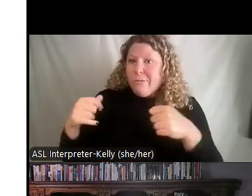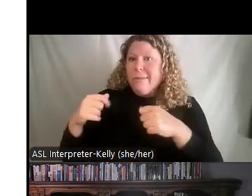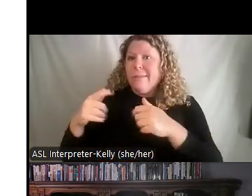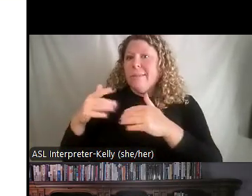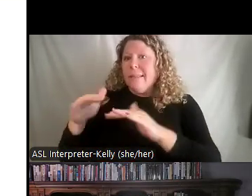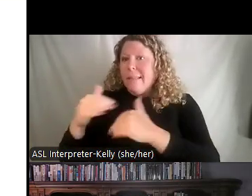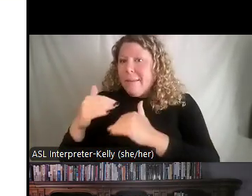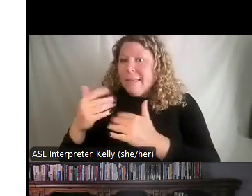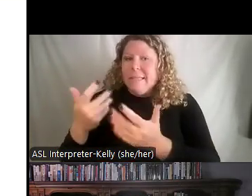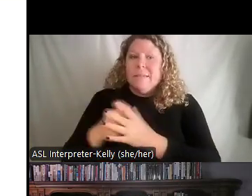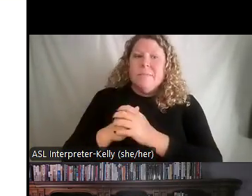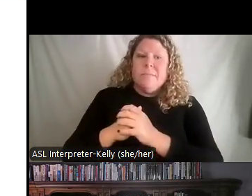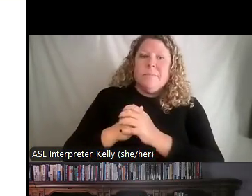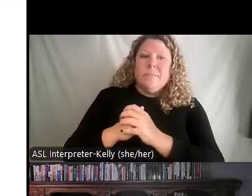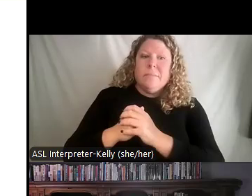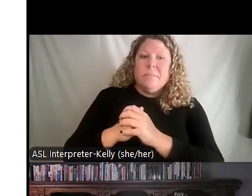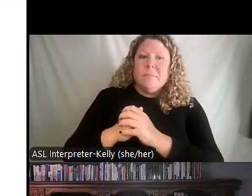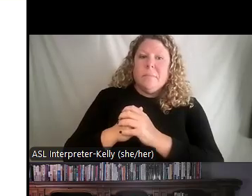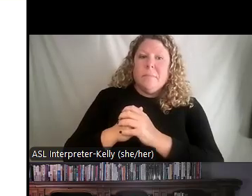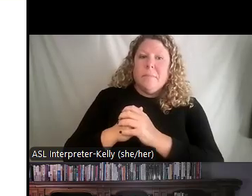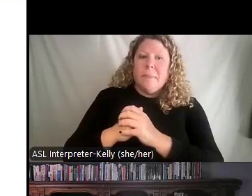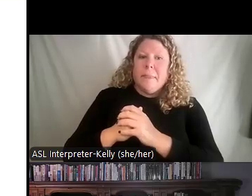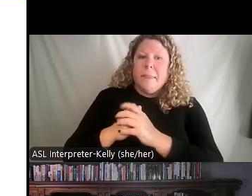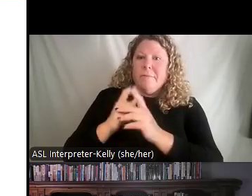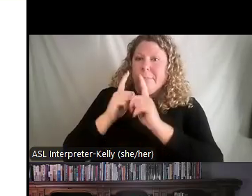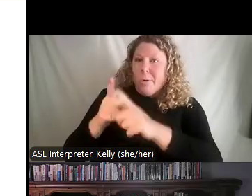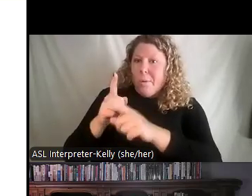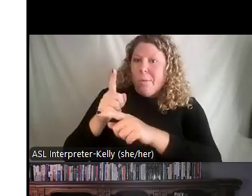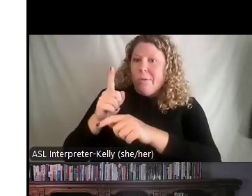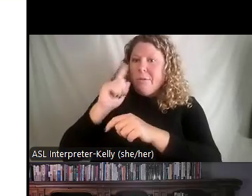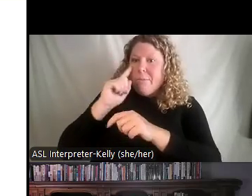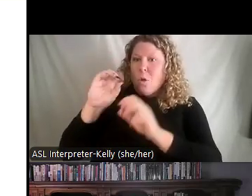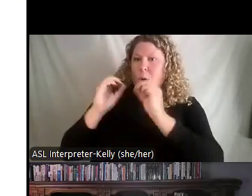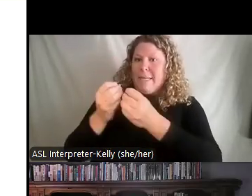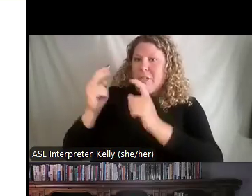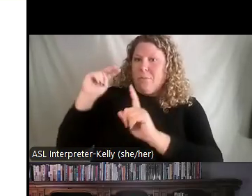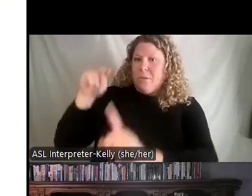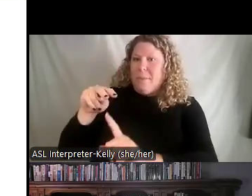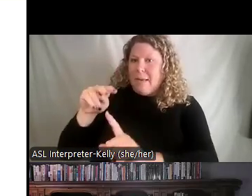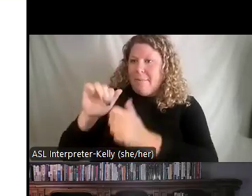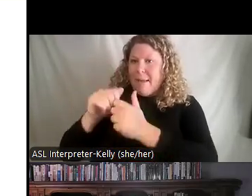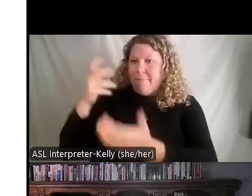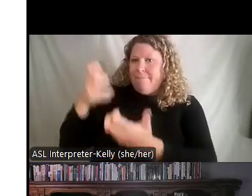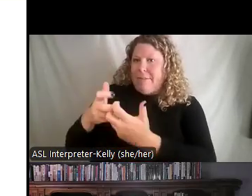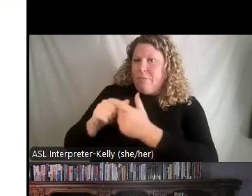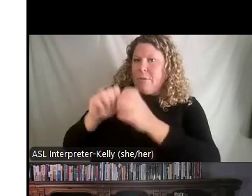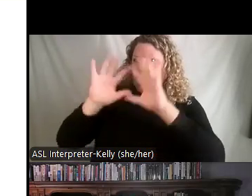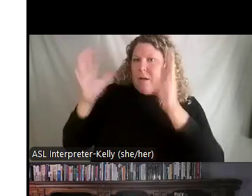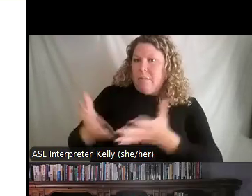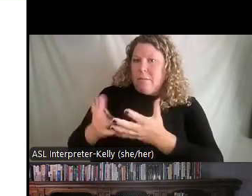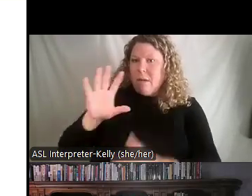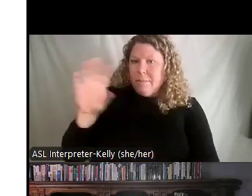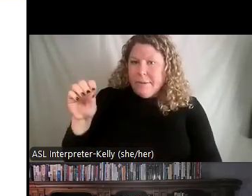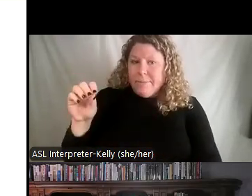the tasks from an organizational perspective of what they need to do. You're also maybe going to have to explain the unwritten rules of